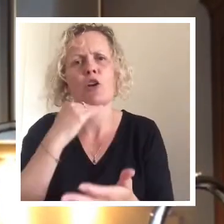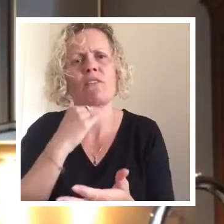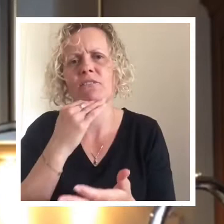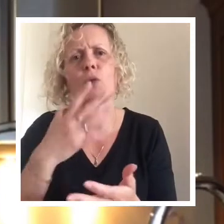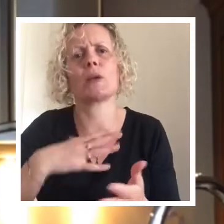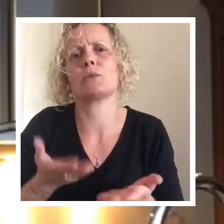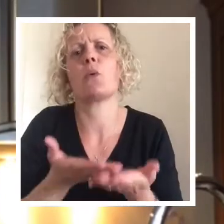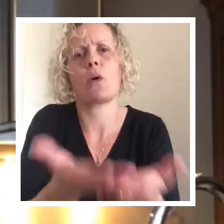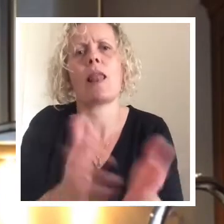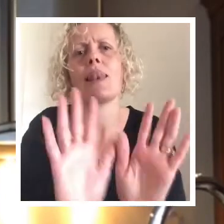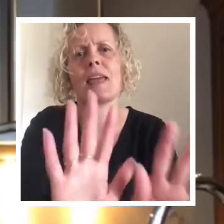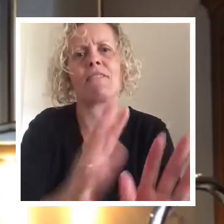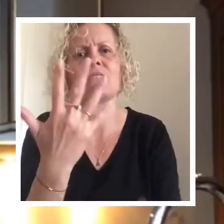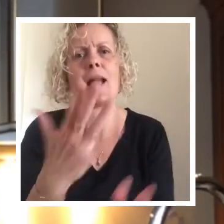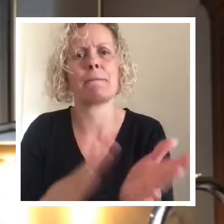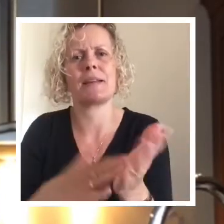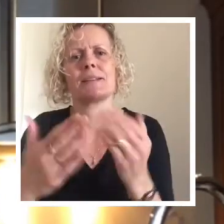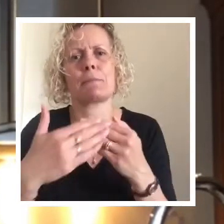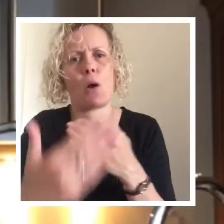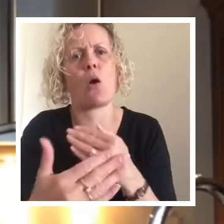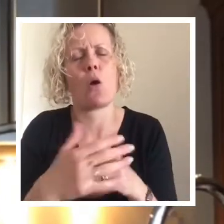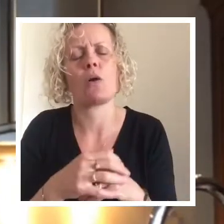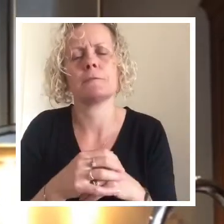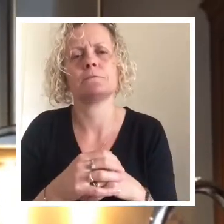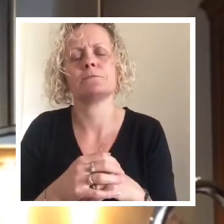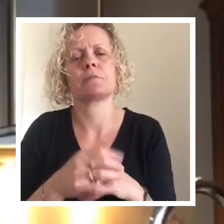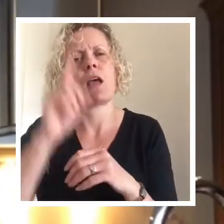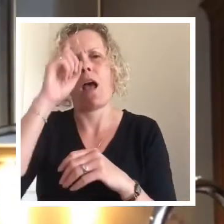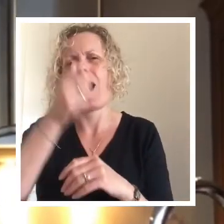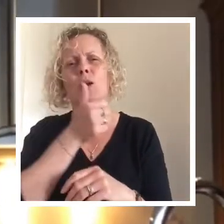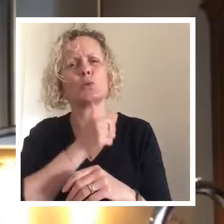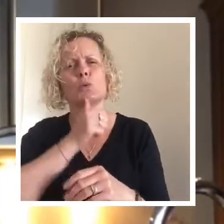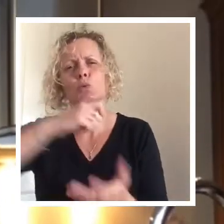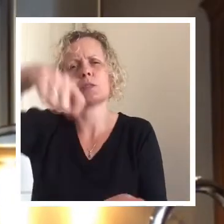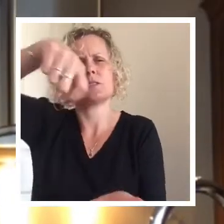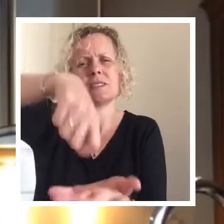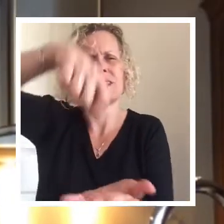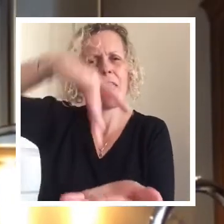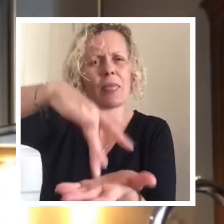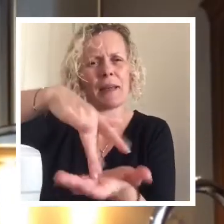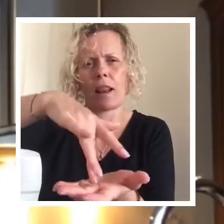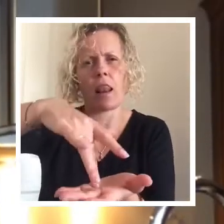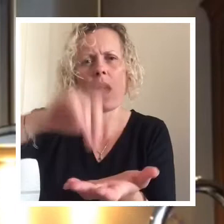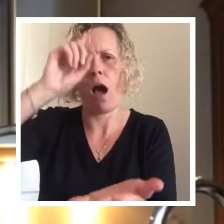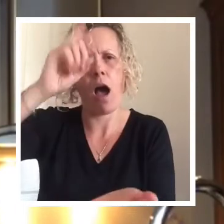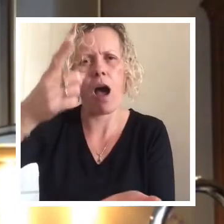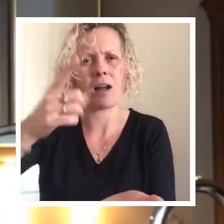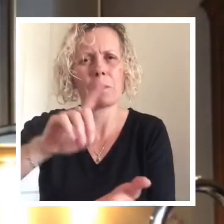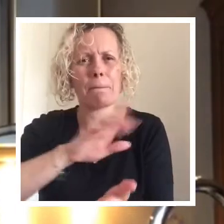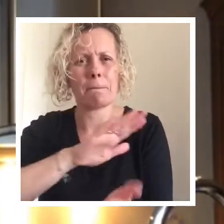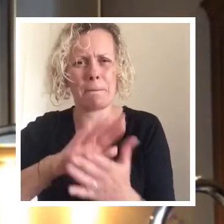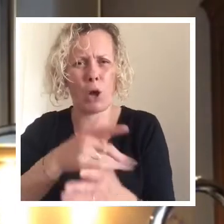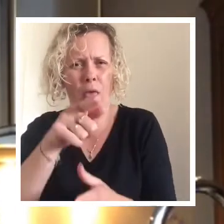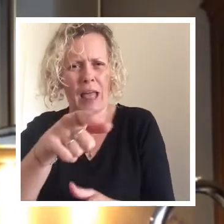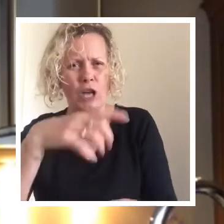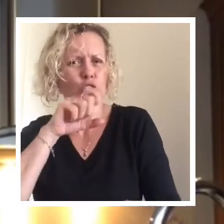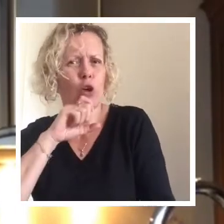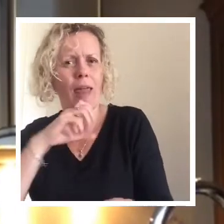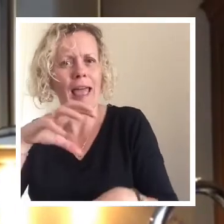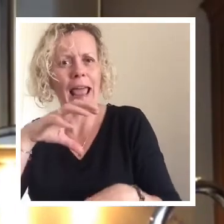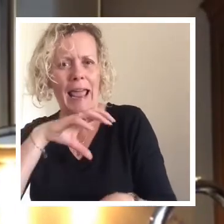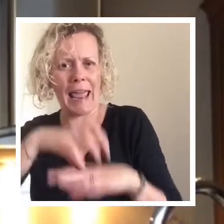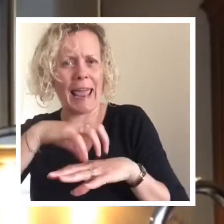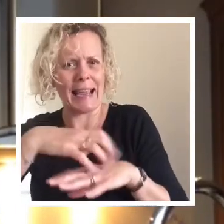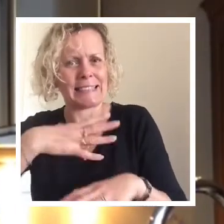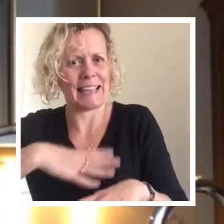done, pop it in for another five minutes. But we can't use the skewer test this week to pop in the middle to see if it's cooked because obviously our